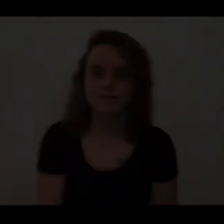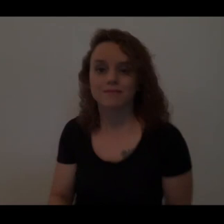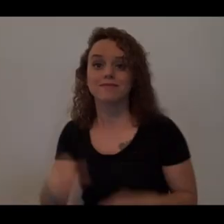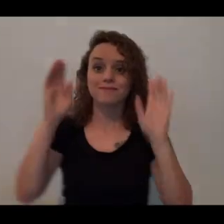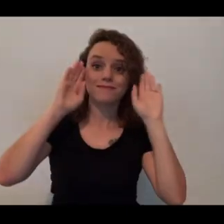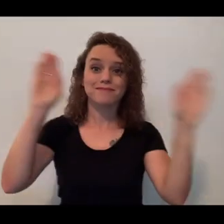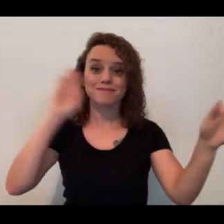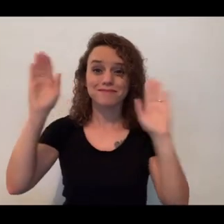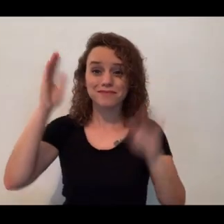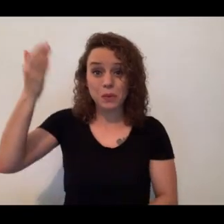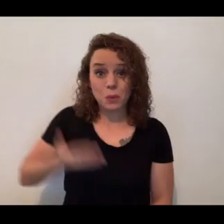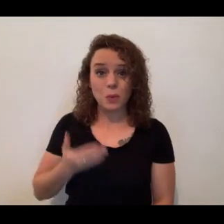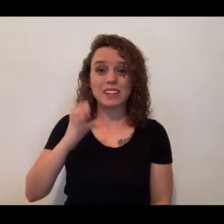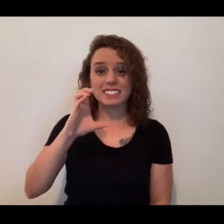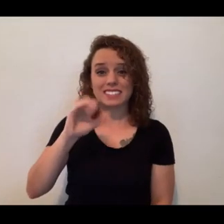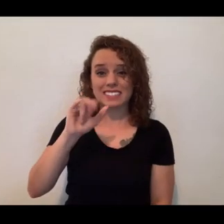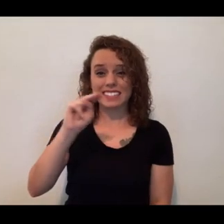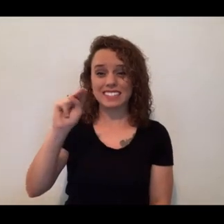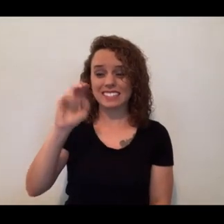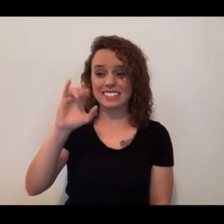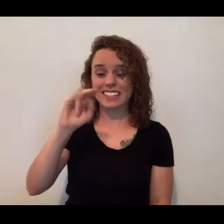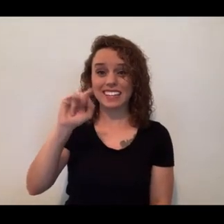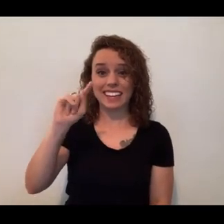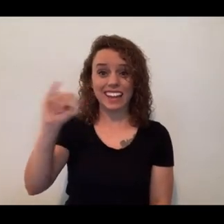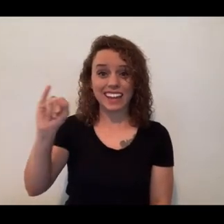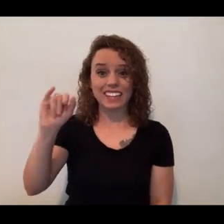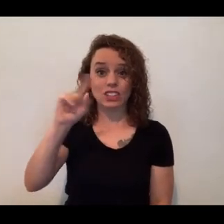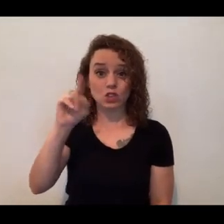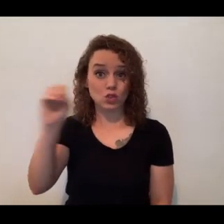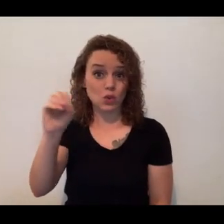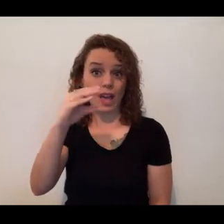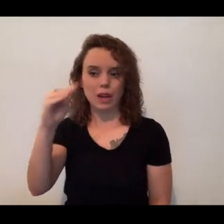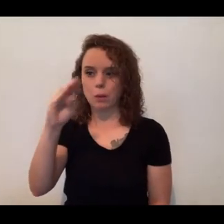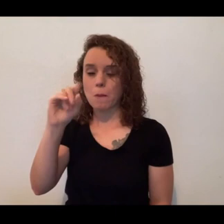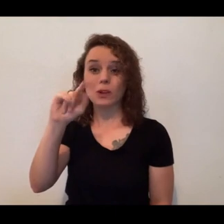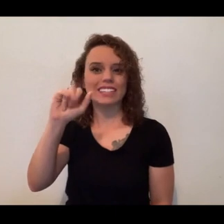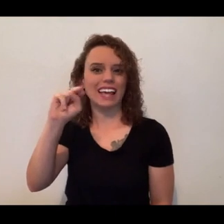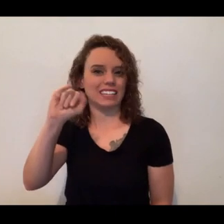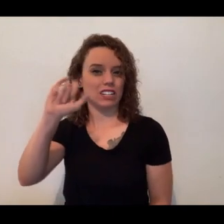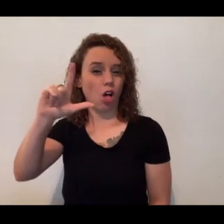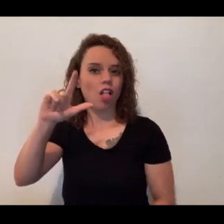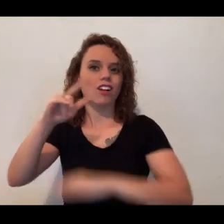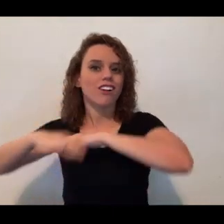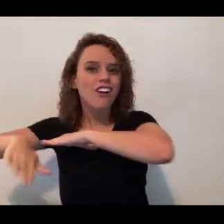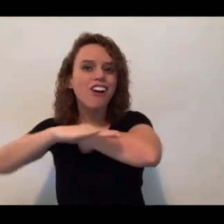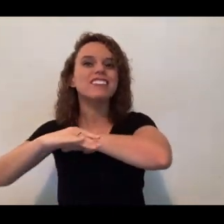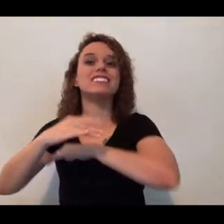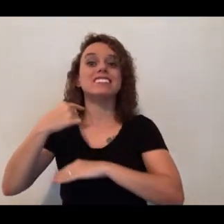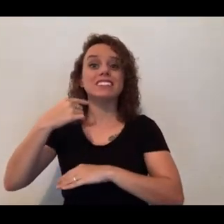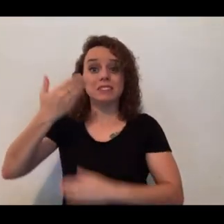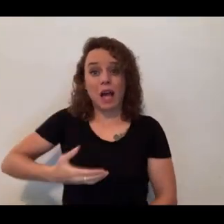Hi, guys. Welcome to the Cincinnati Zoo and Botanical Gardens Home Safari. My name is Colleen, and I'm here with